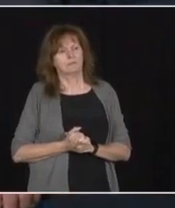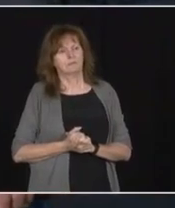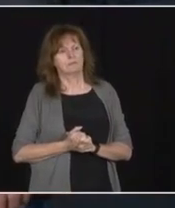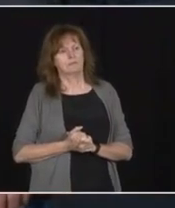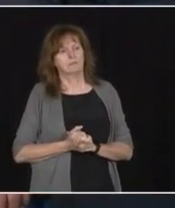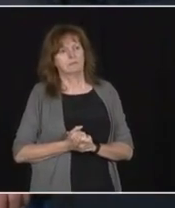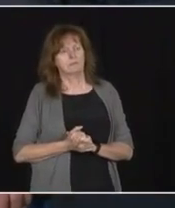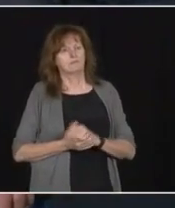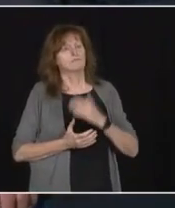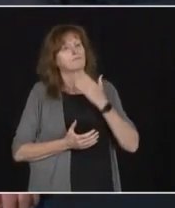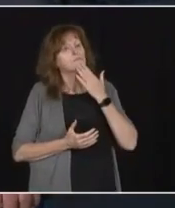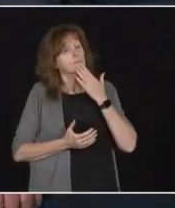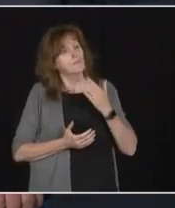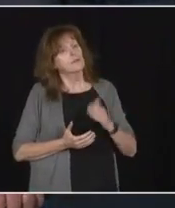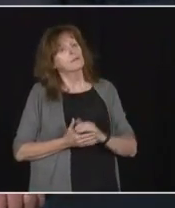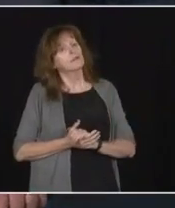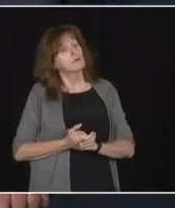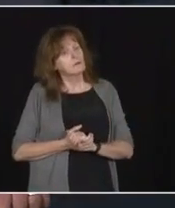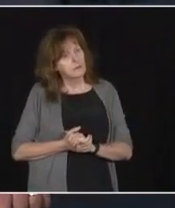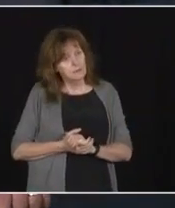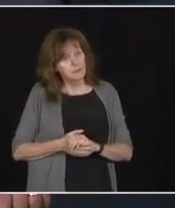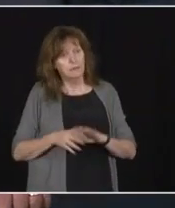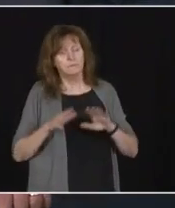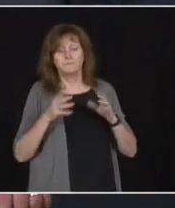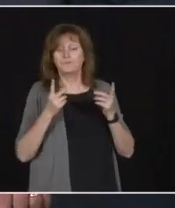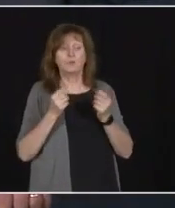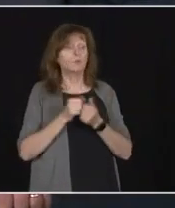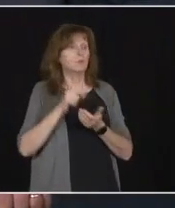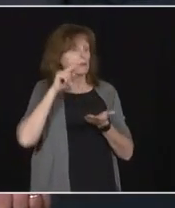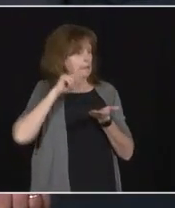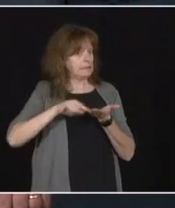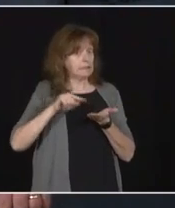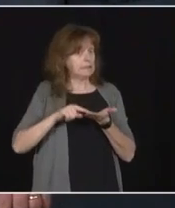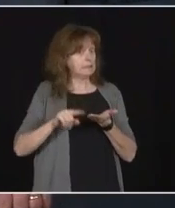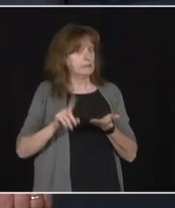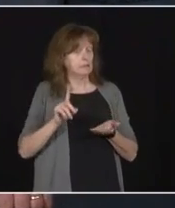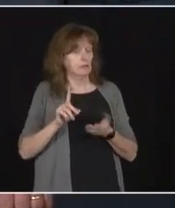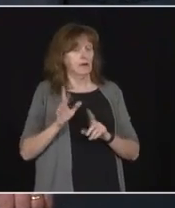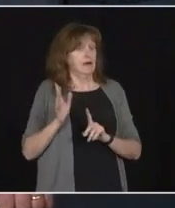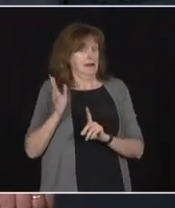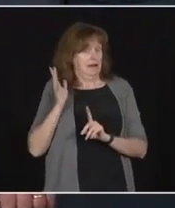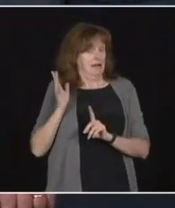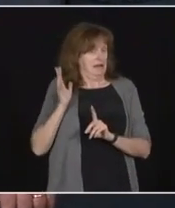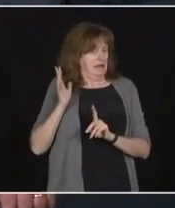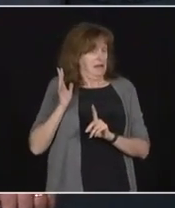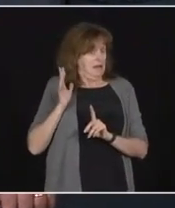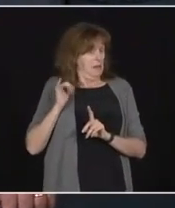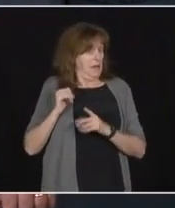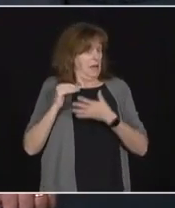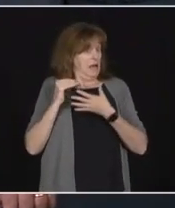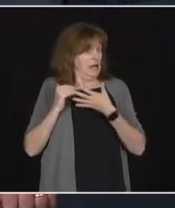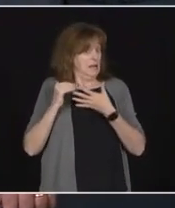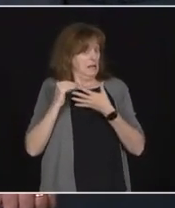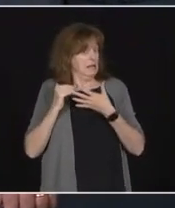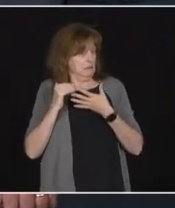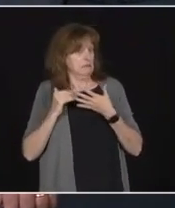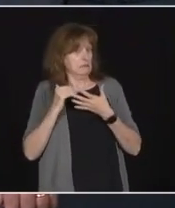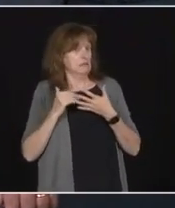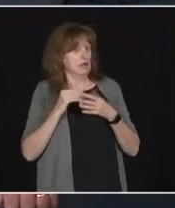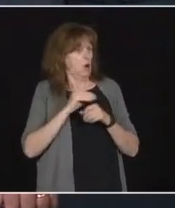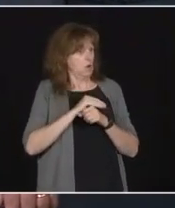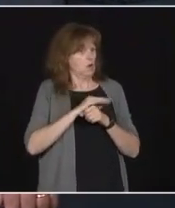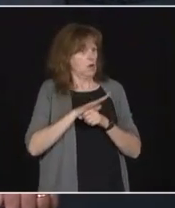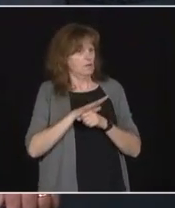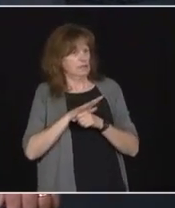So what we did with the inspectors, because of the uncertainty around COVID is we created an action line for families to be able to